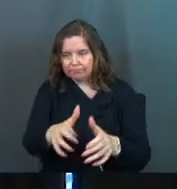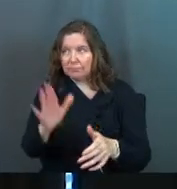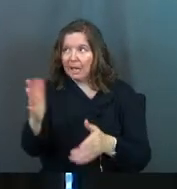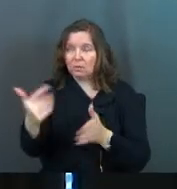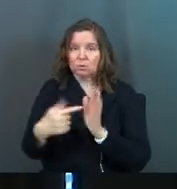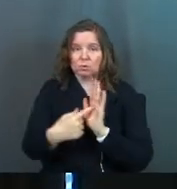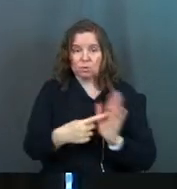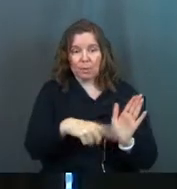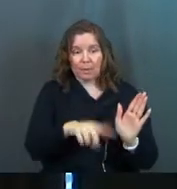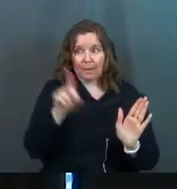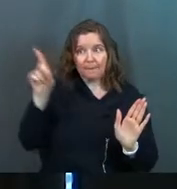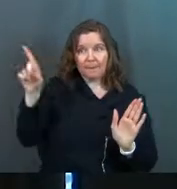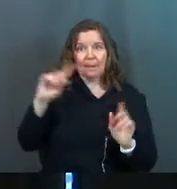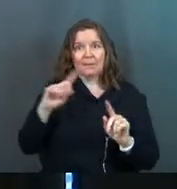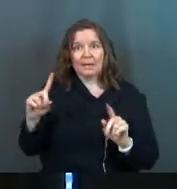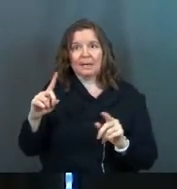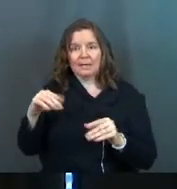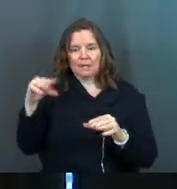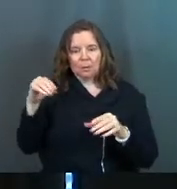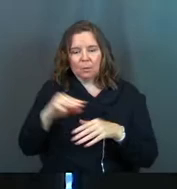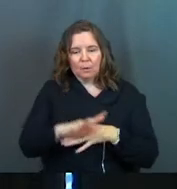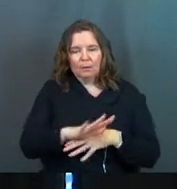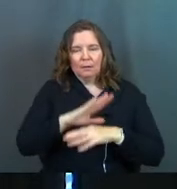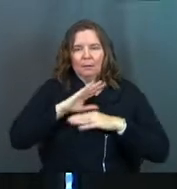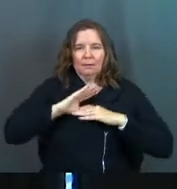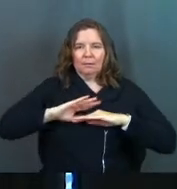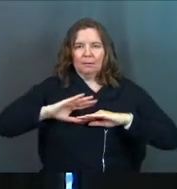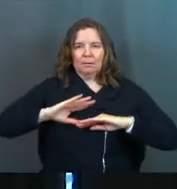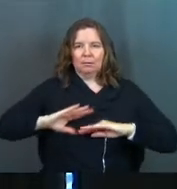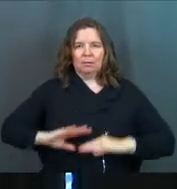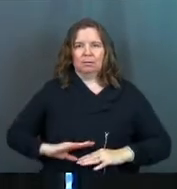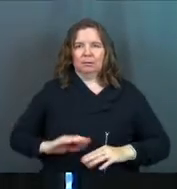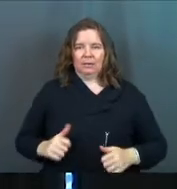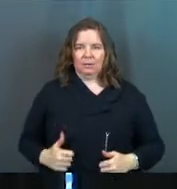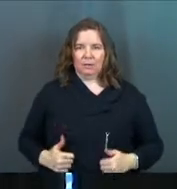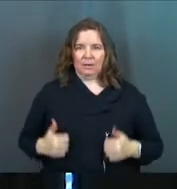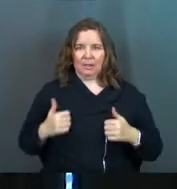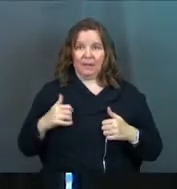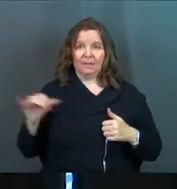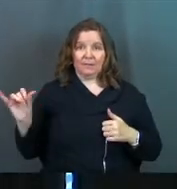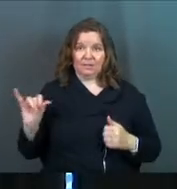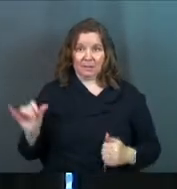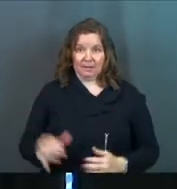hands and feet to them, but He'll breathe sanity into your life as well.